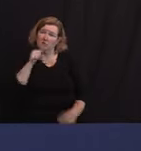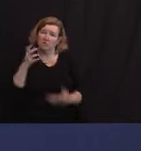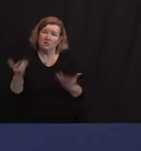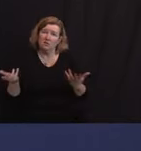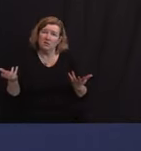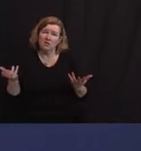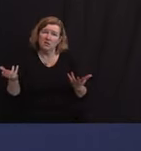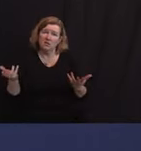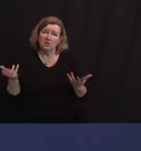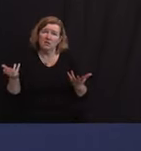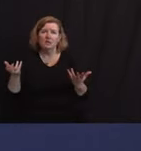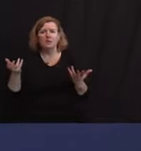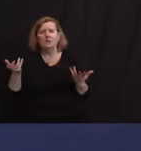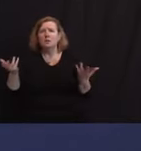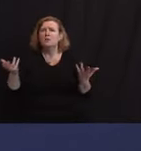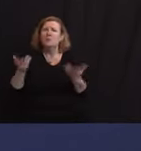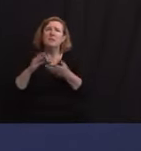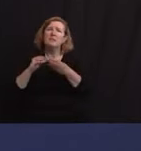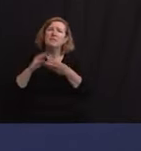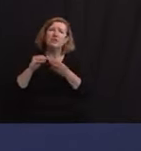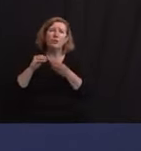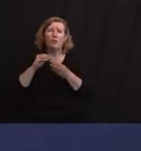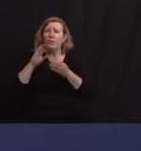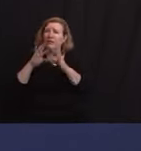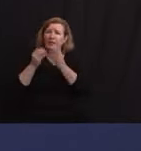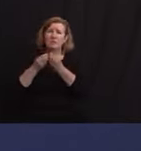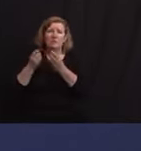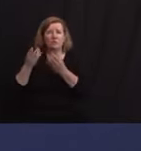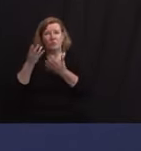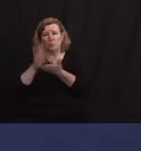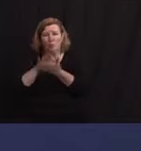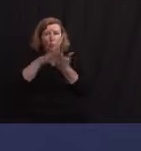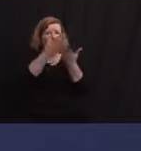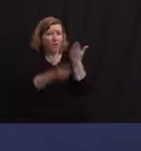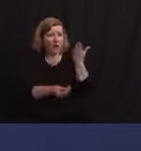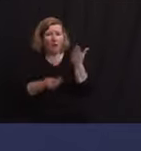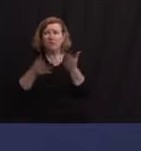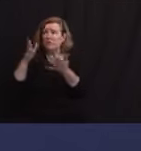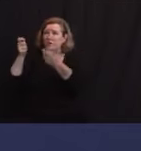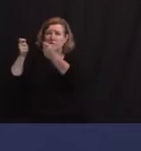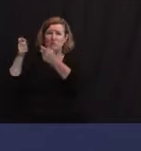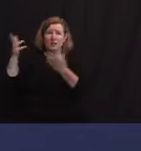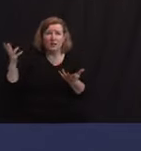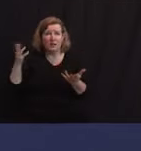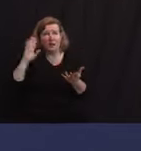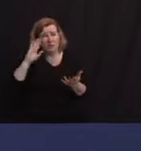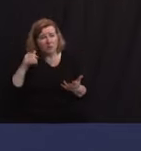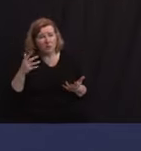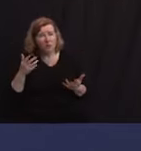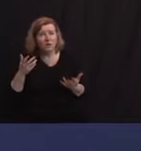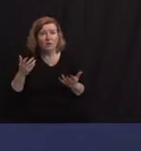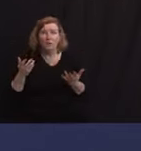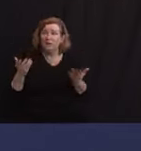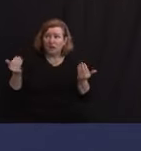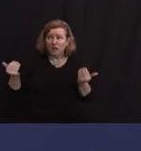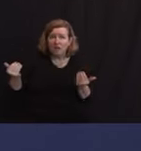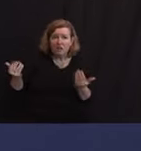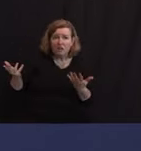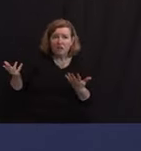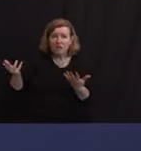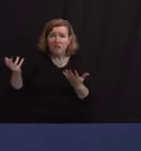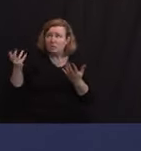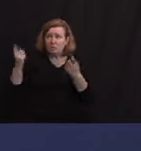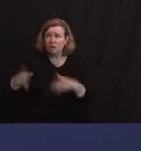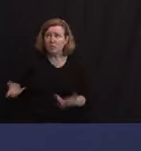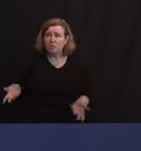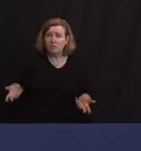their school, and what has your administration done to listen to them or hear them out since these meetings didn't happen or didn't seem to